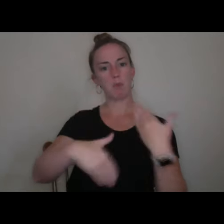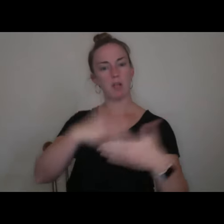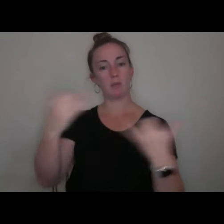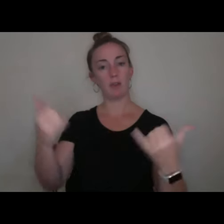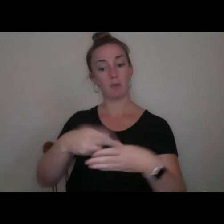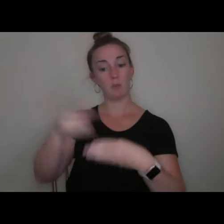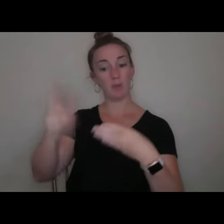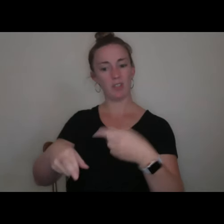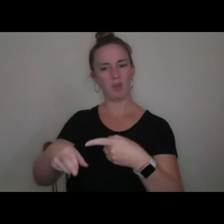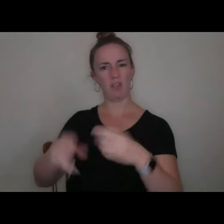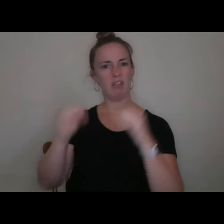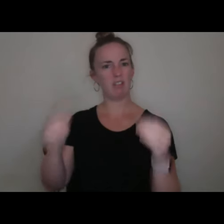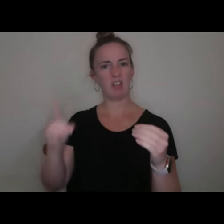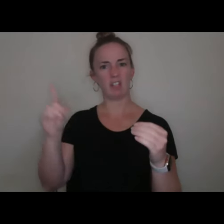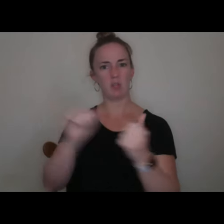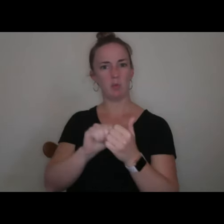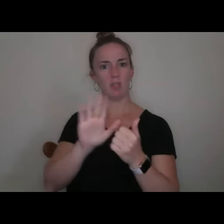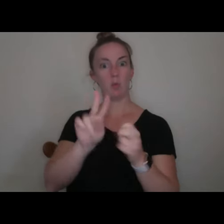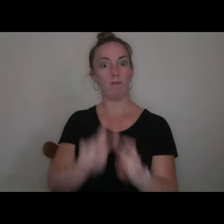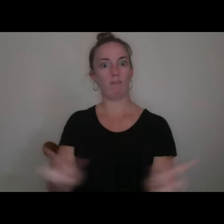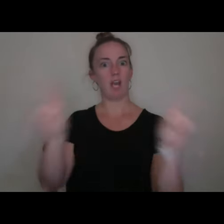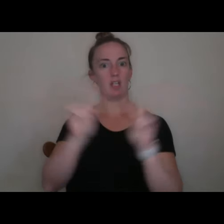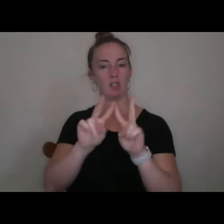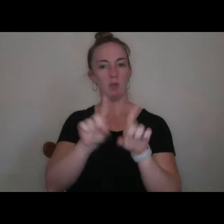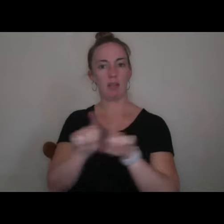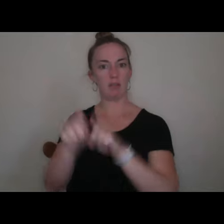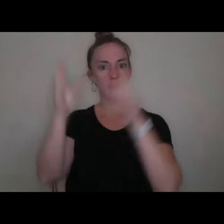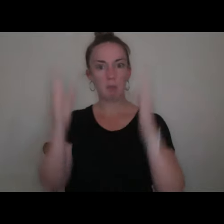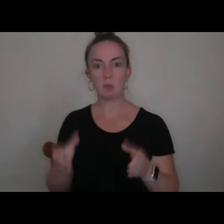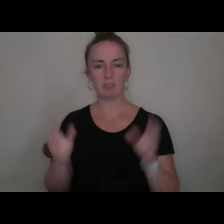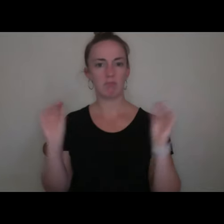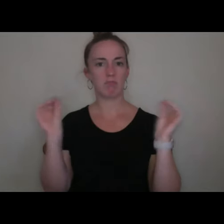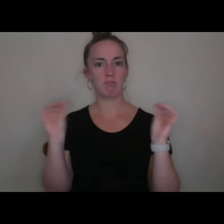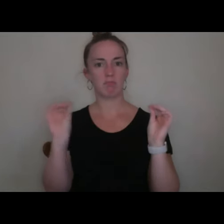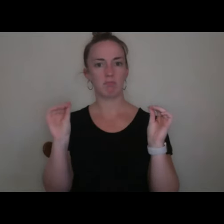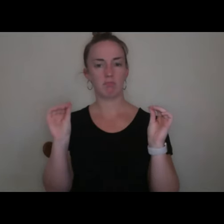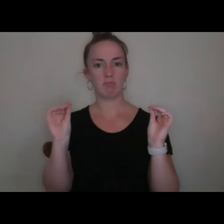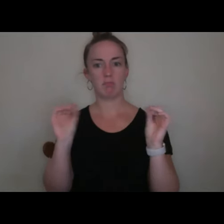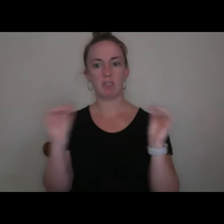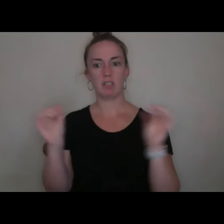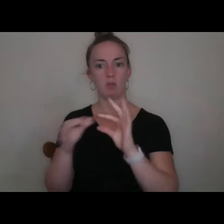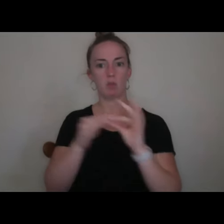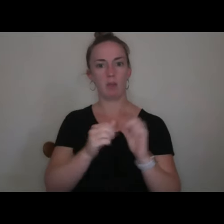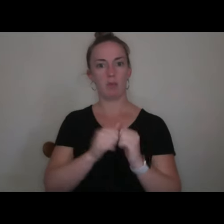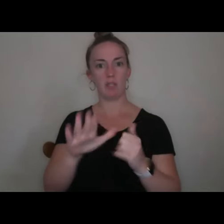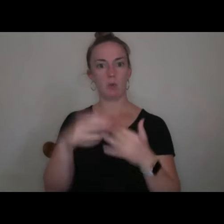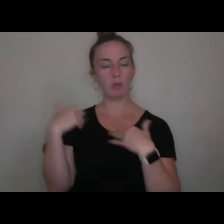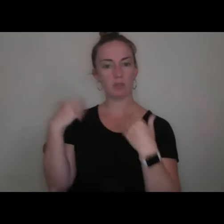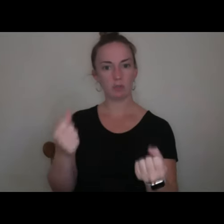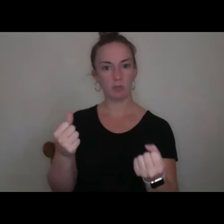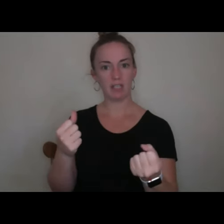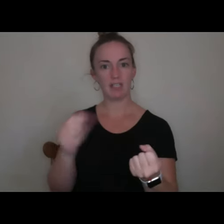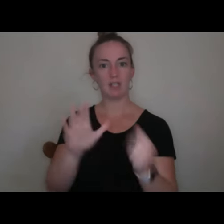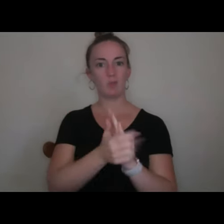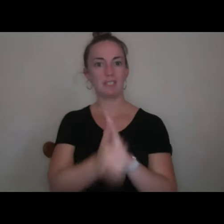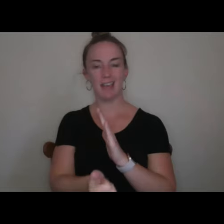nothing to do with your value as a human being, with your strengths and your talents